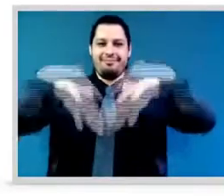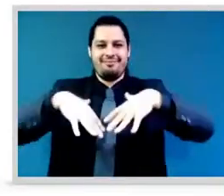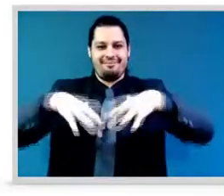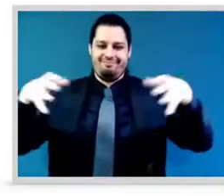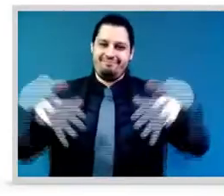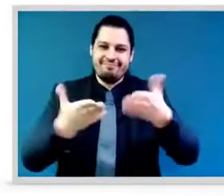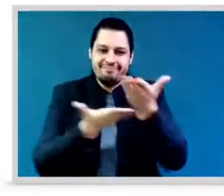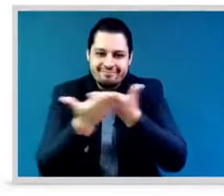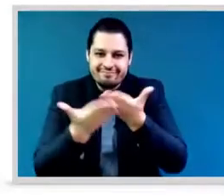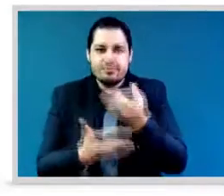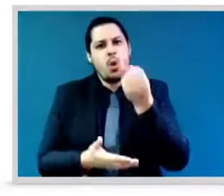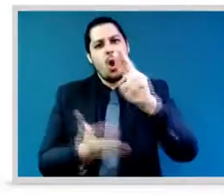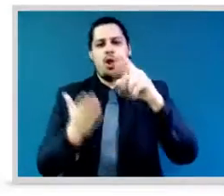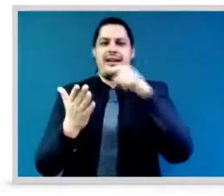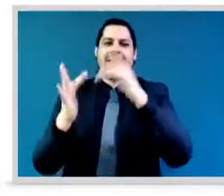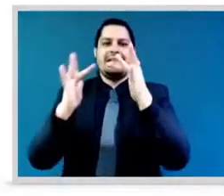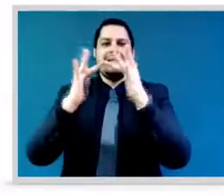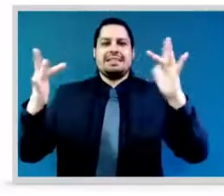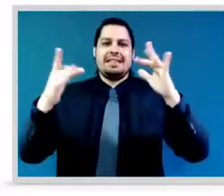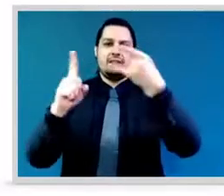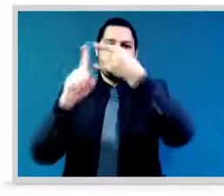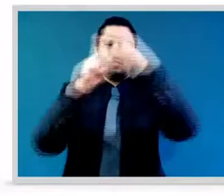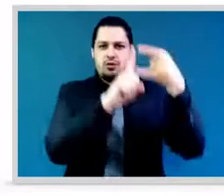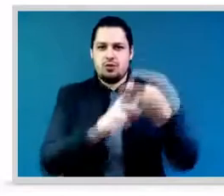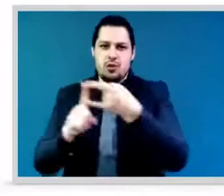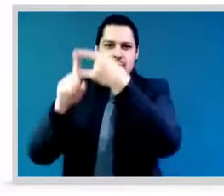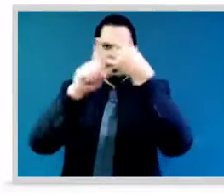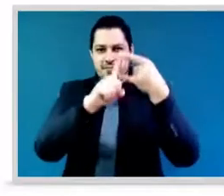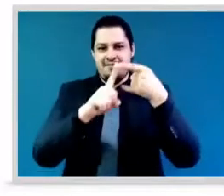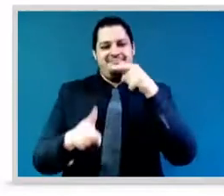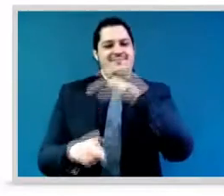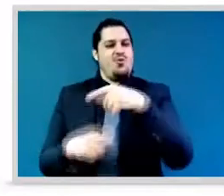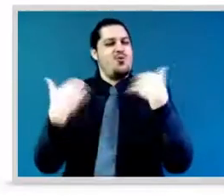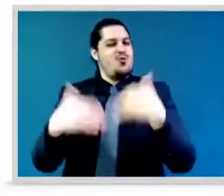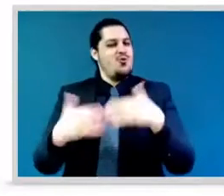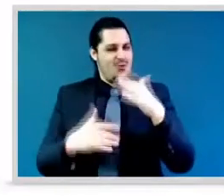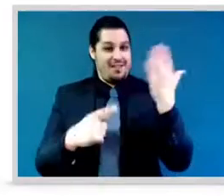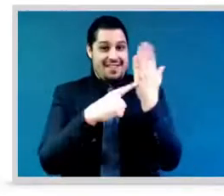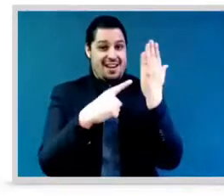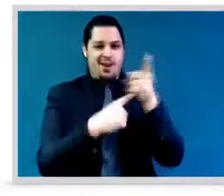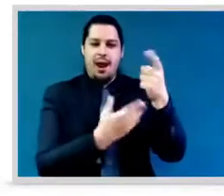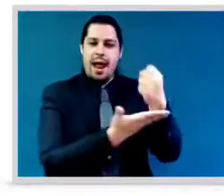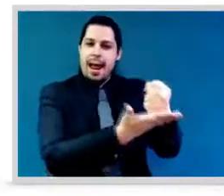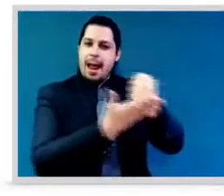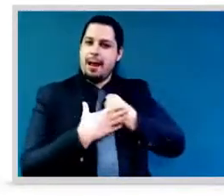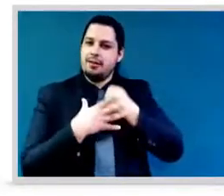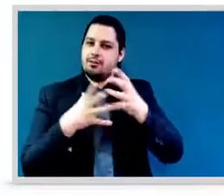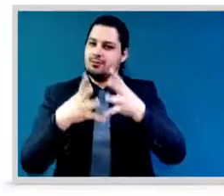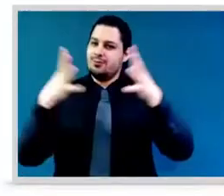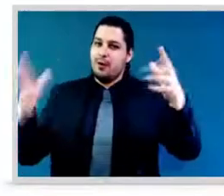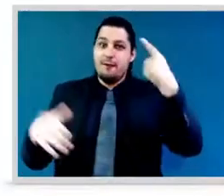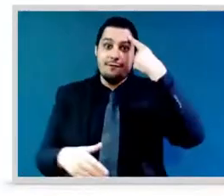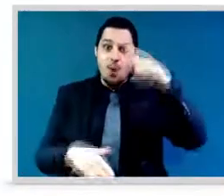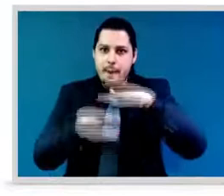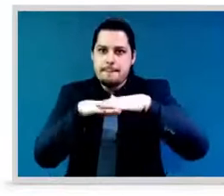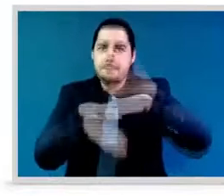closer together and helping us to move society forward i'm very proud of what our team has accomplished under the